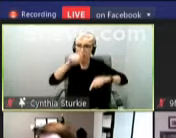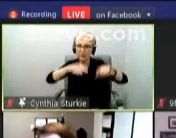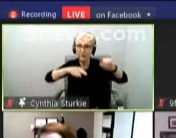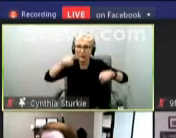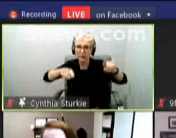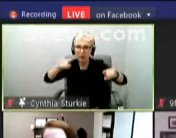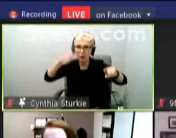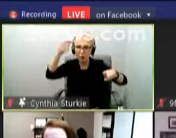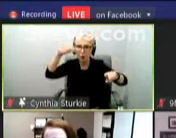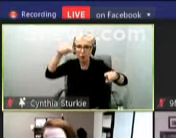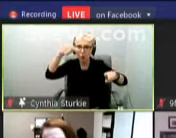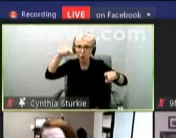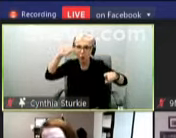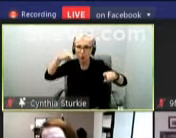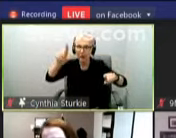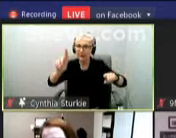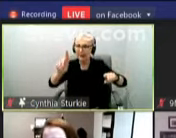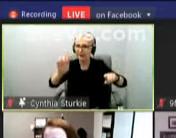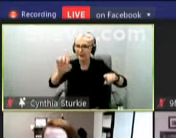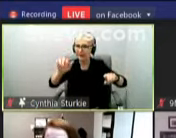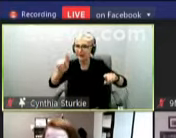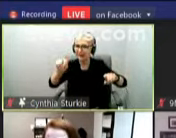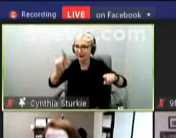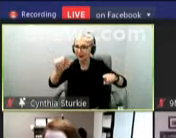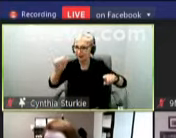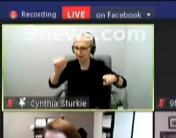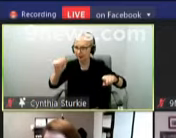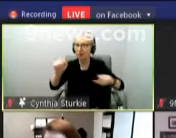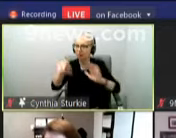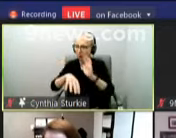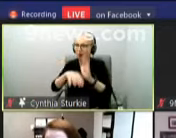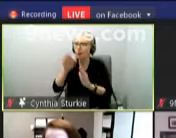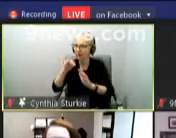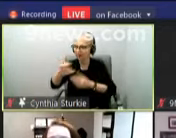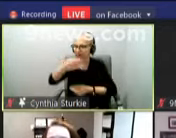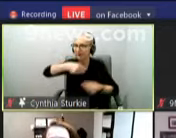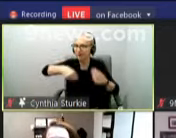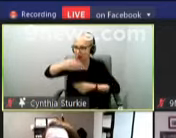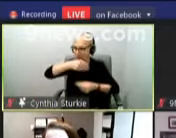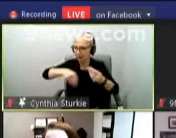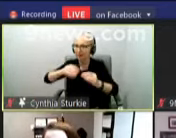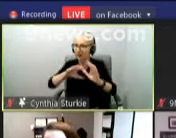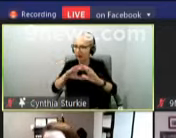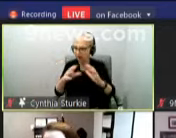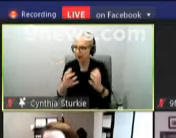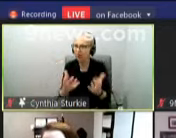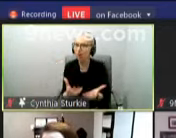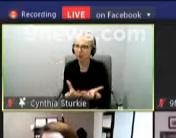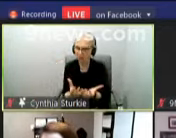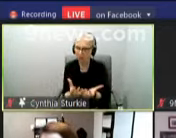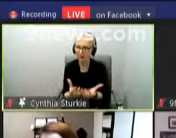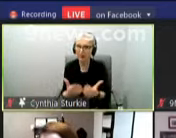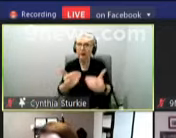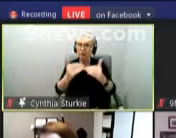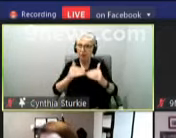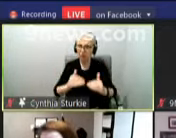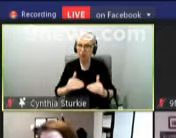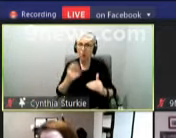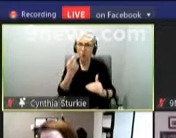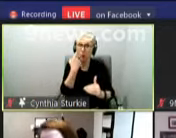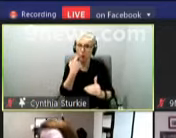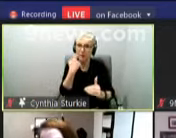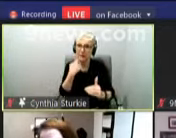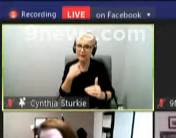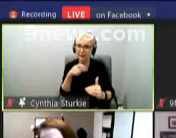top of green is all of the Delta samples, which is what is then predominantly circulating globally. And then most recently, you can see the